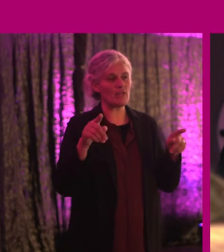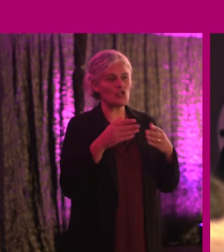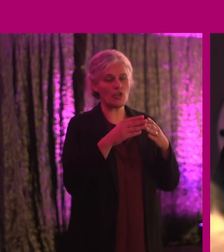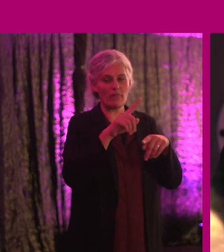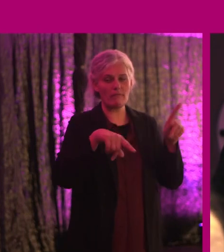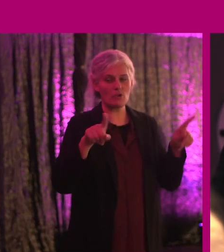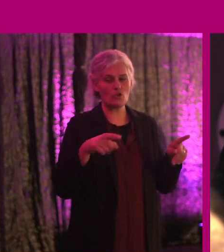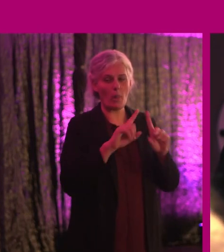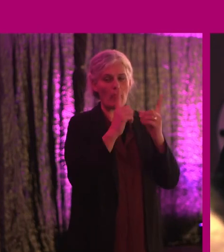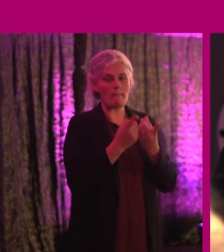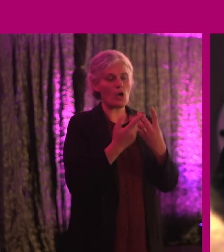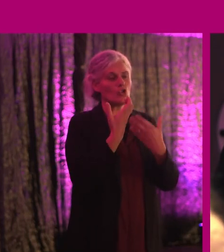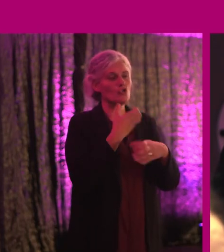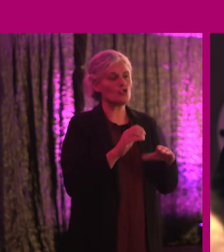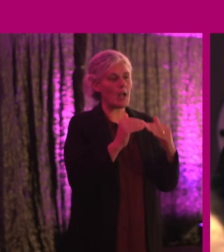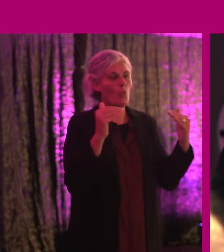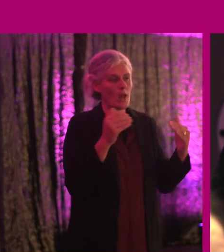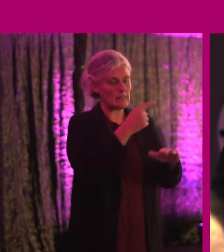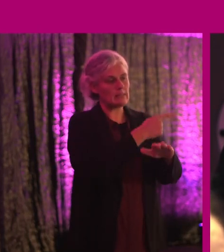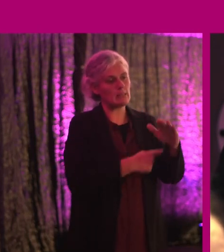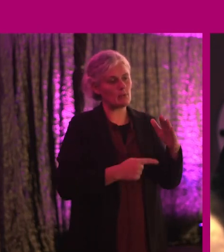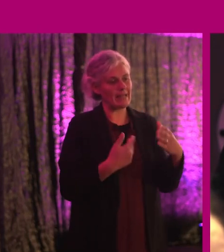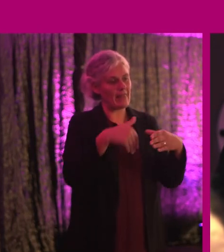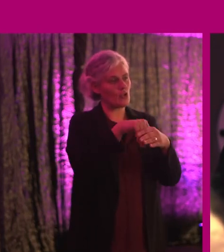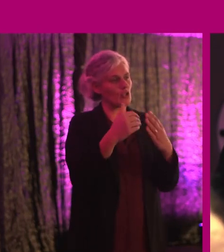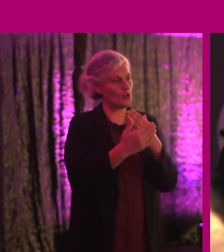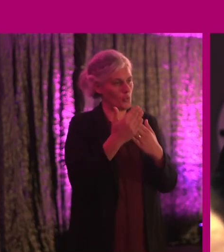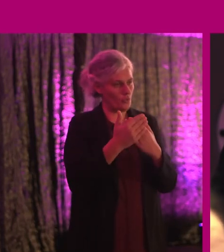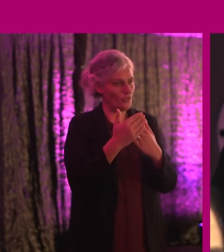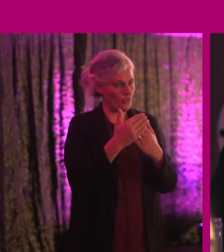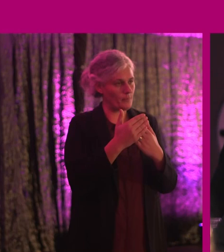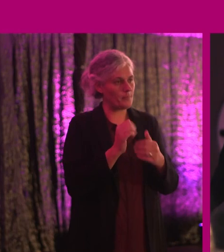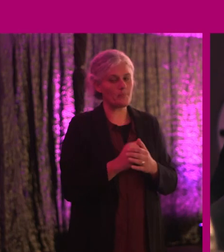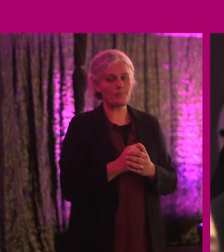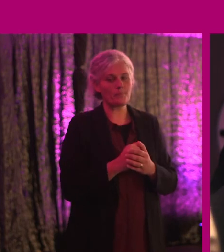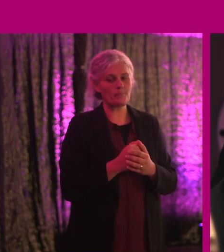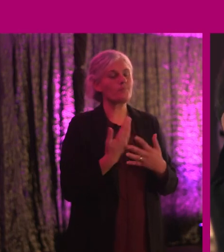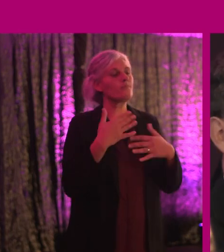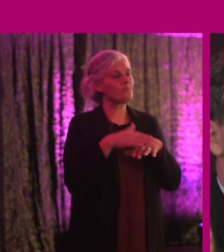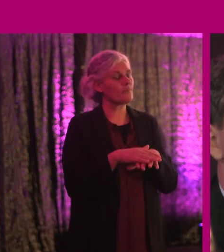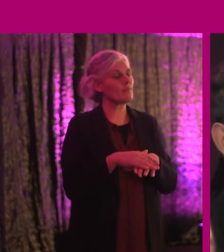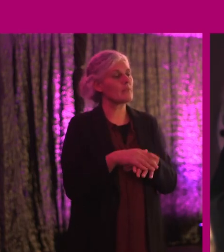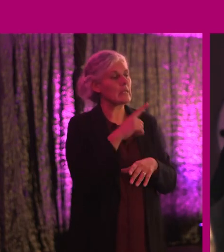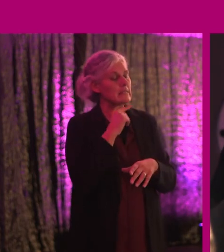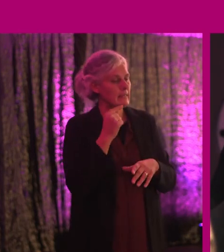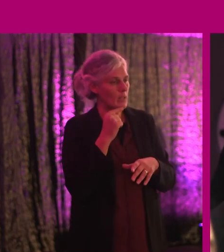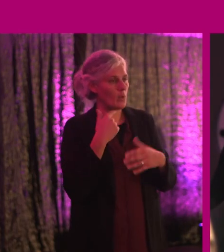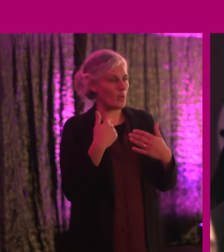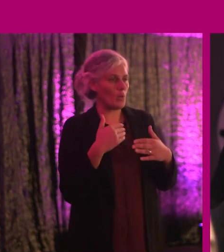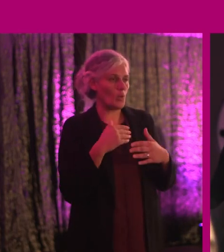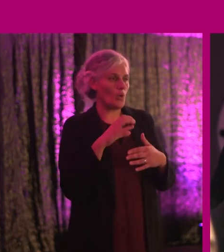of Children, Equality, Disability, Integration and Youth. Just want to start by saying, paying tribute to